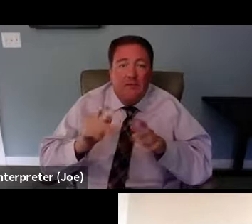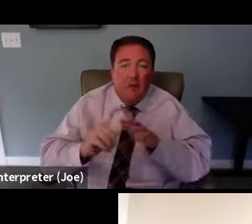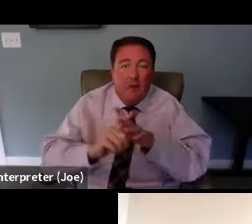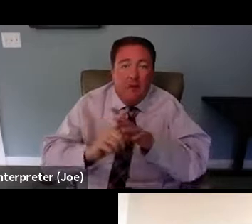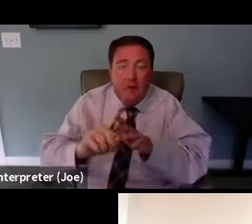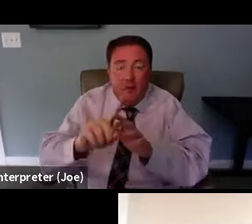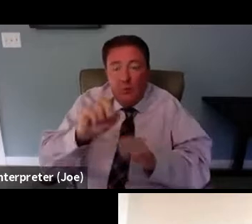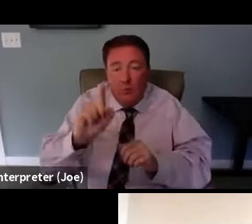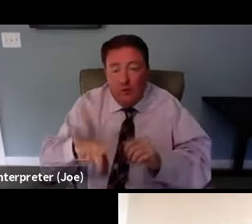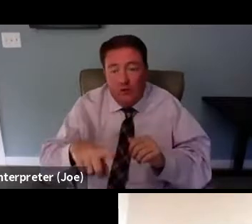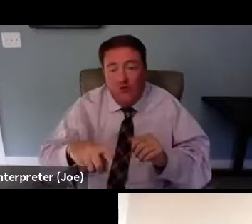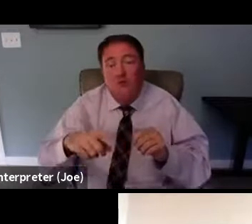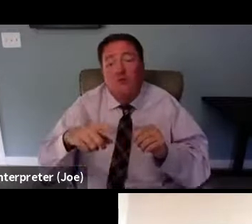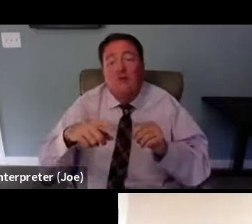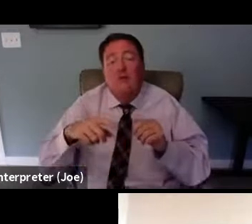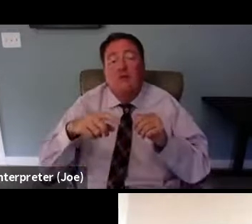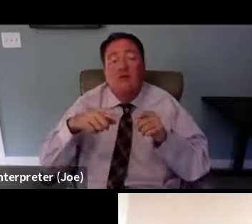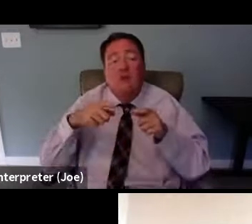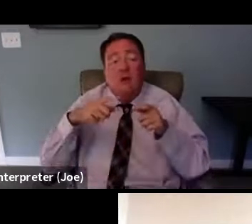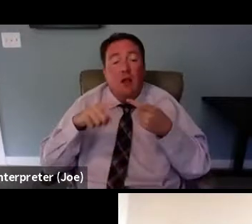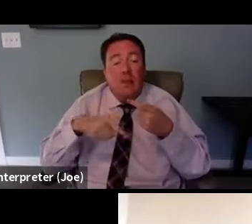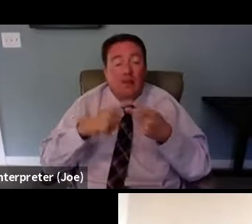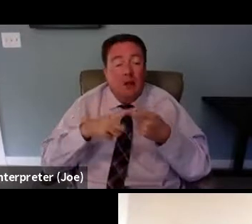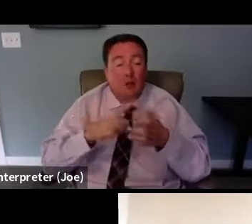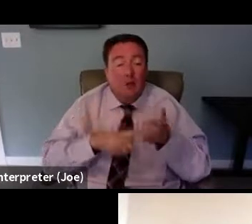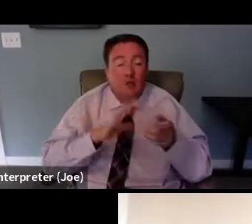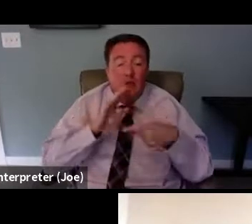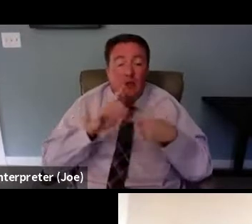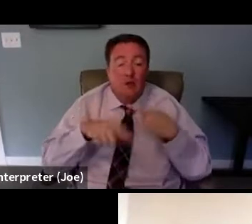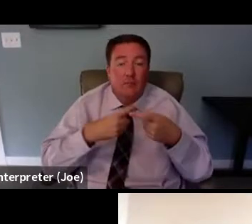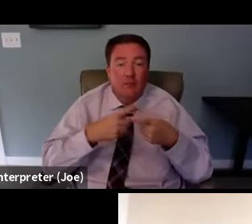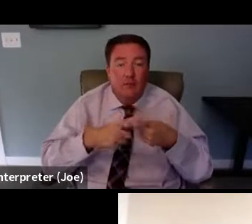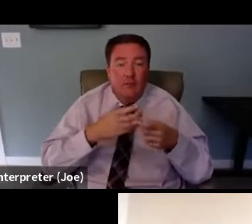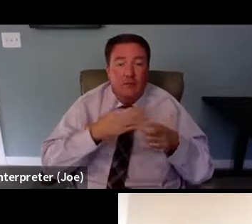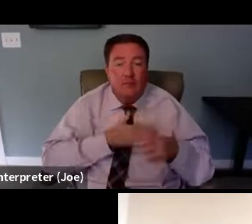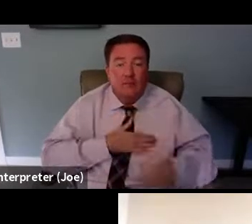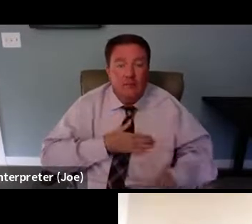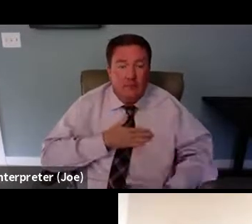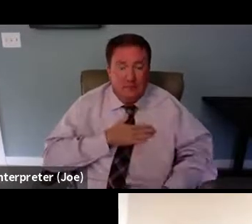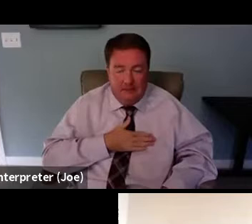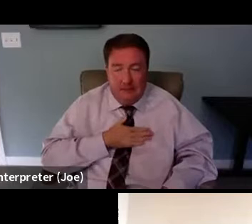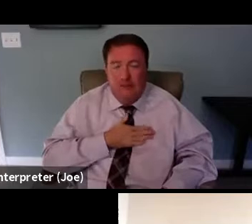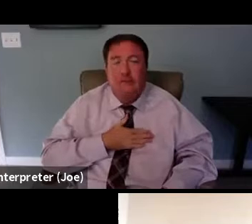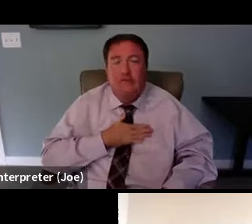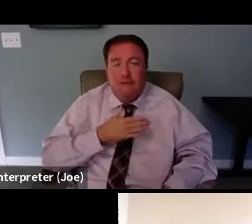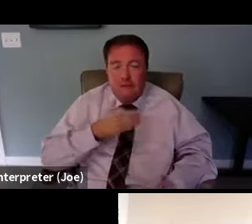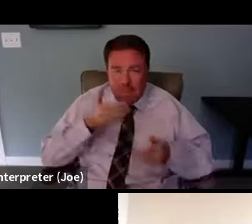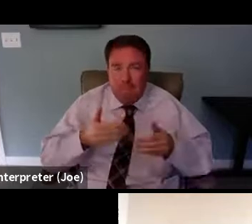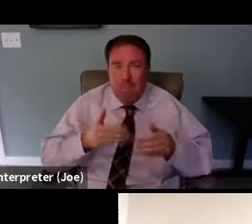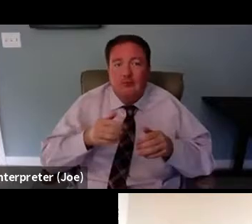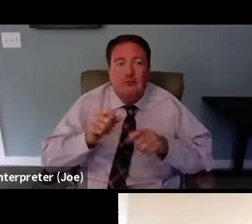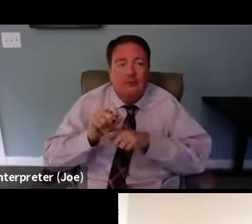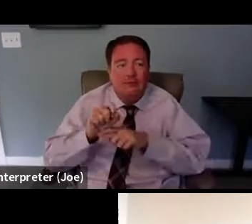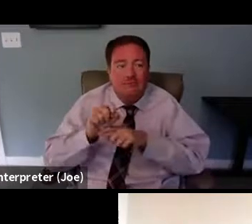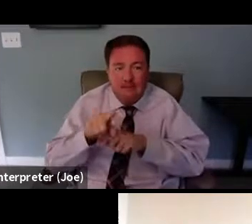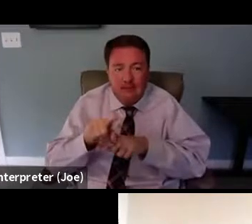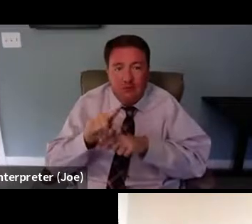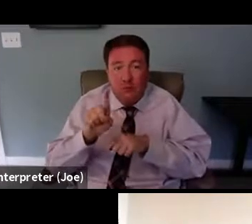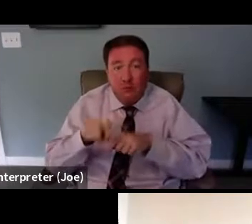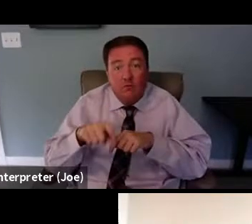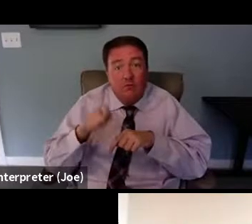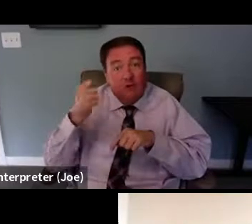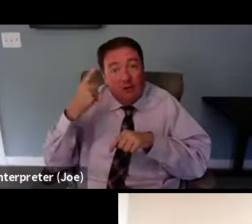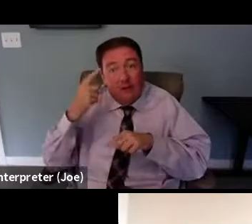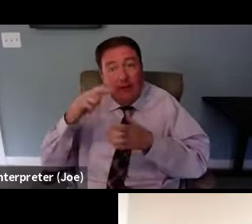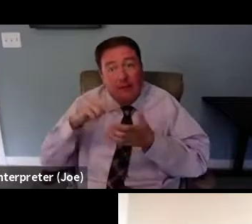if you have relevant questions about what anyone's talking about along the way, we'd be happy to address it as we're talking. But that means that you,